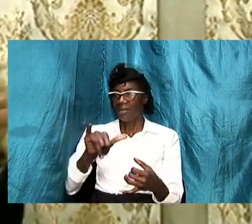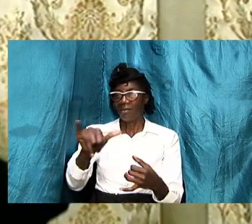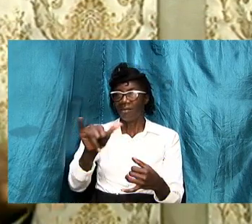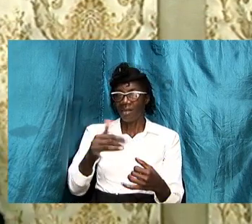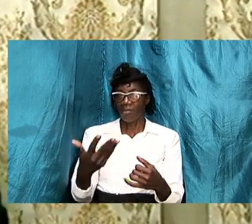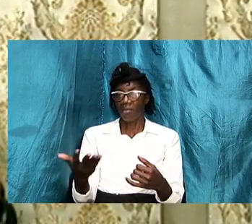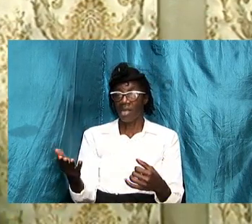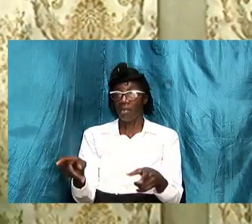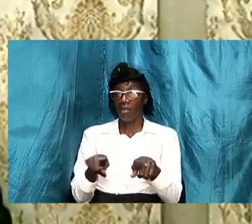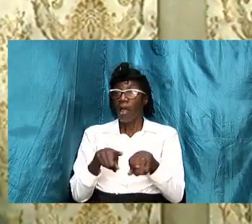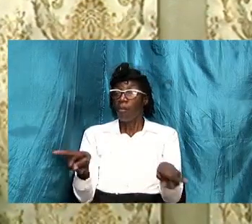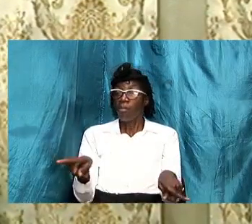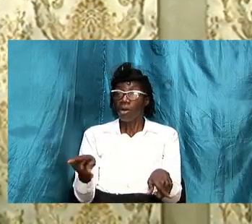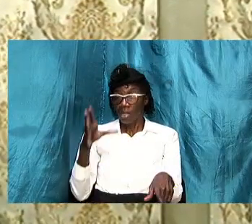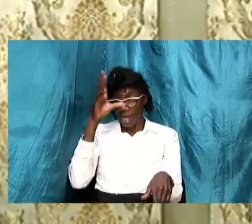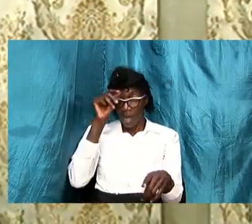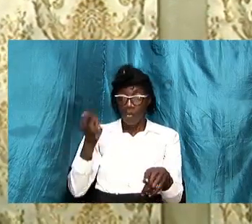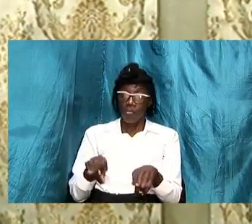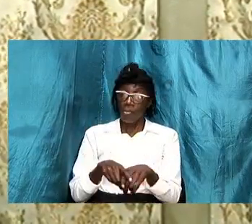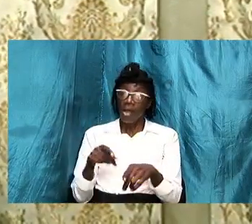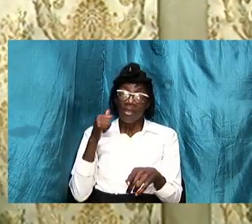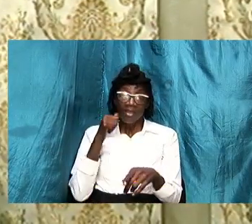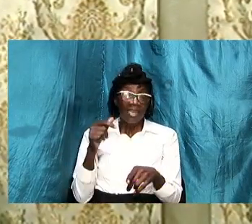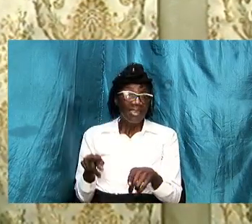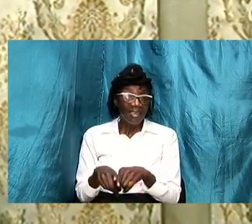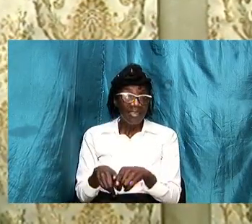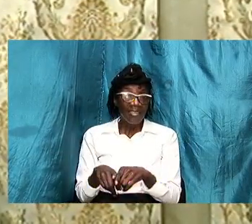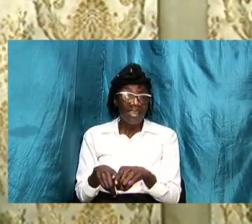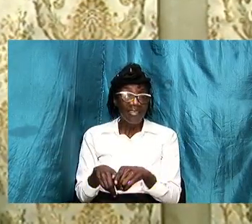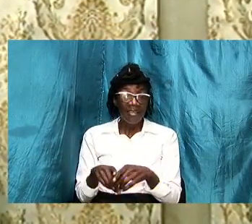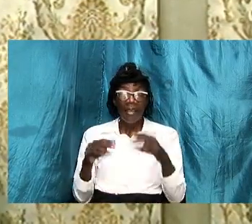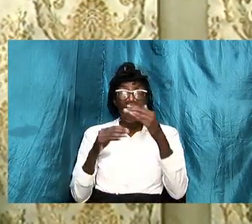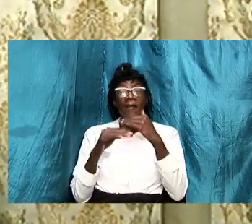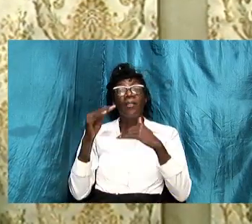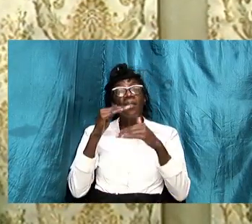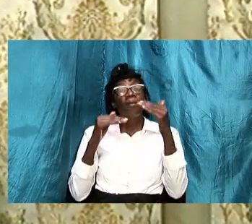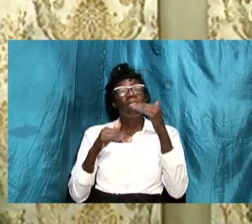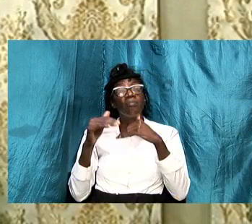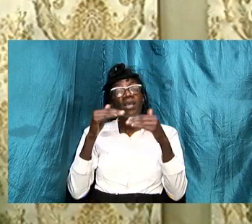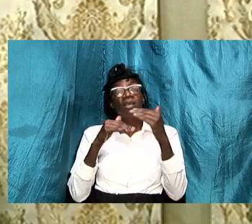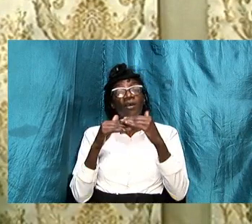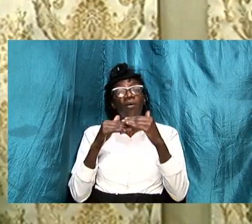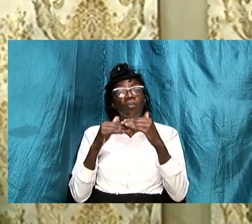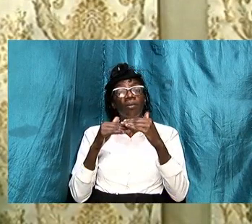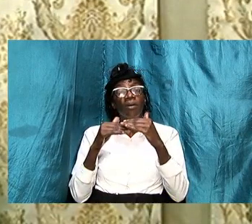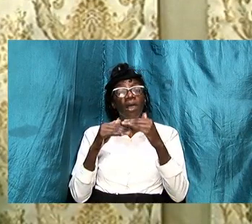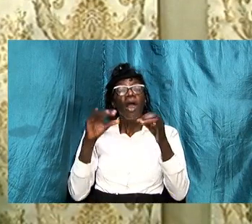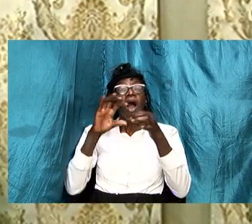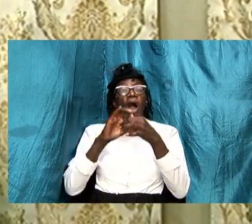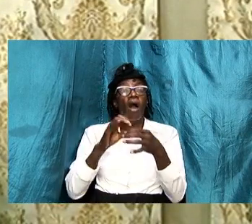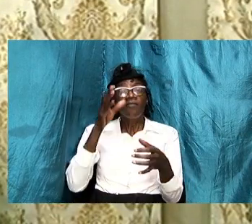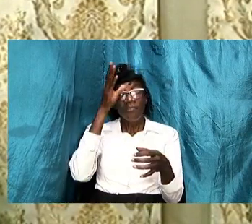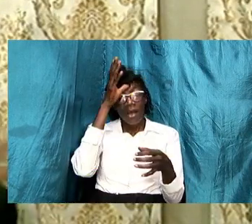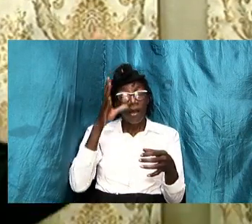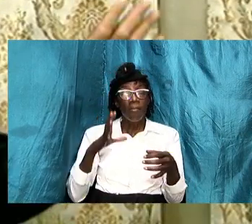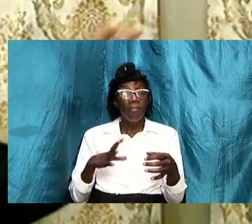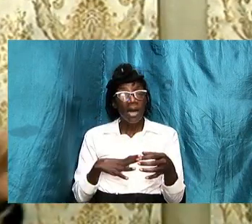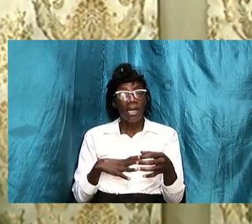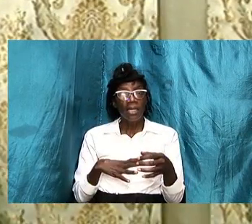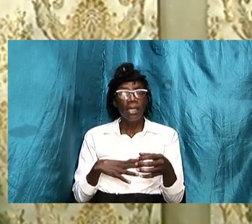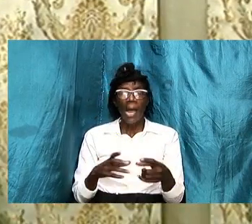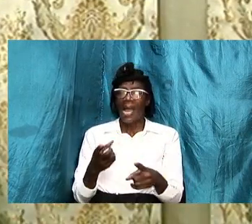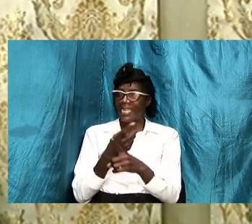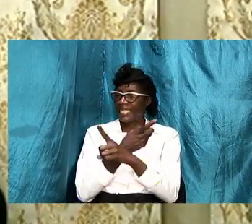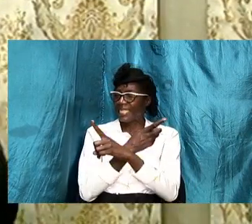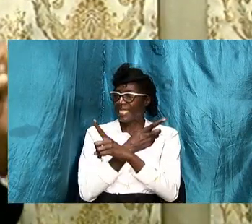but brothers and sisters the build up and construct of a man is totally